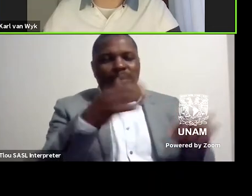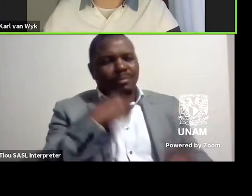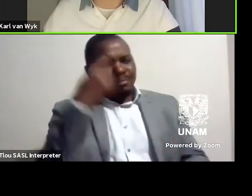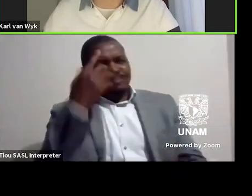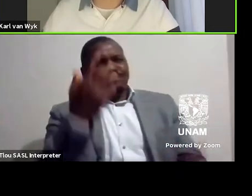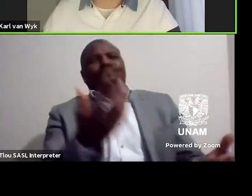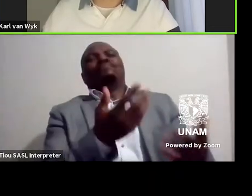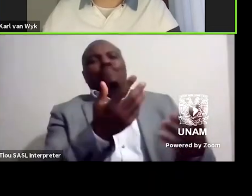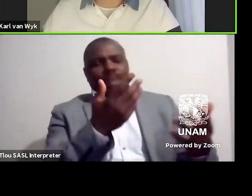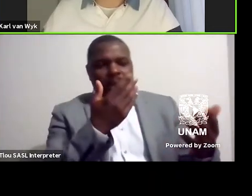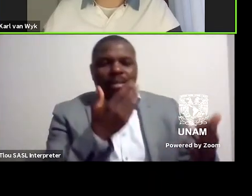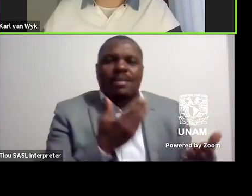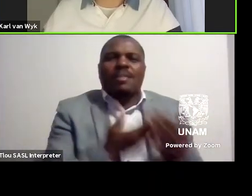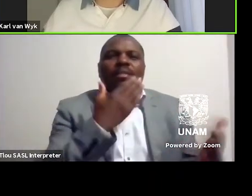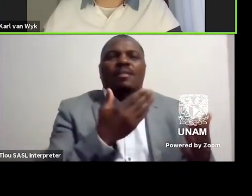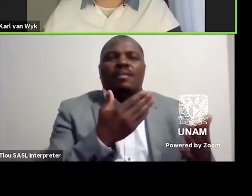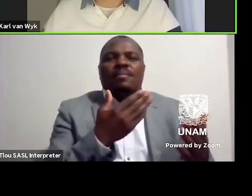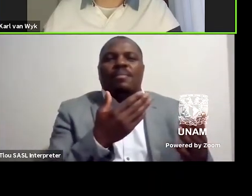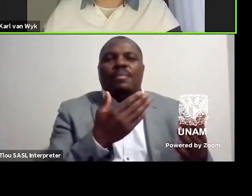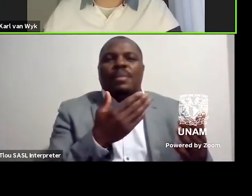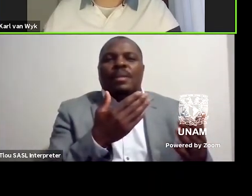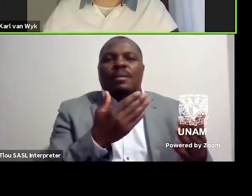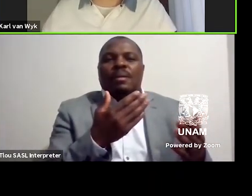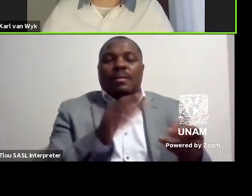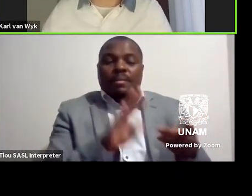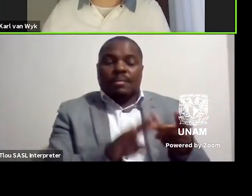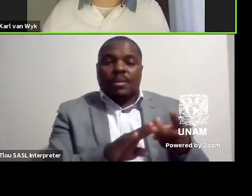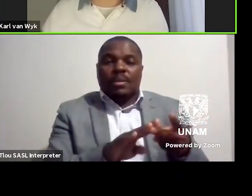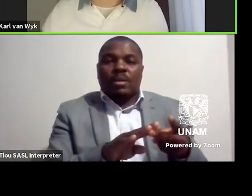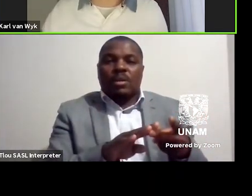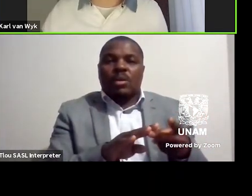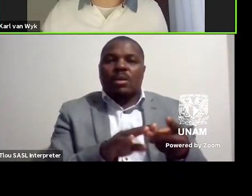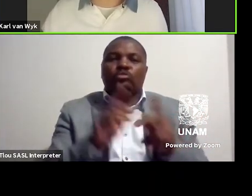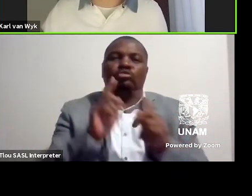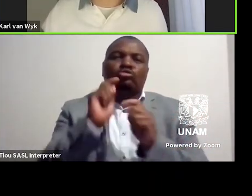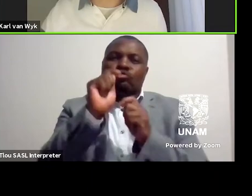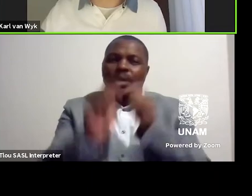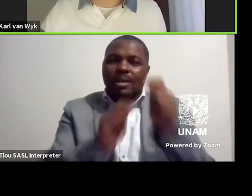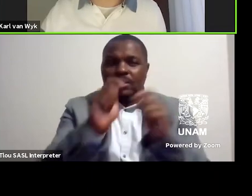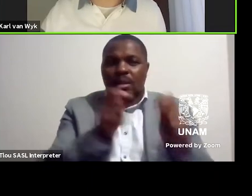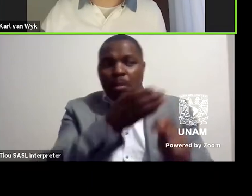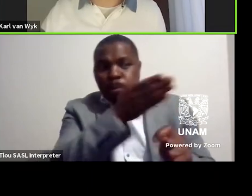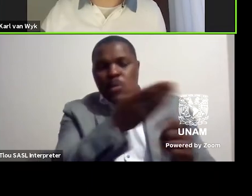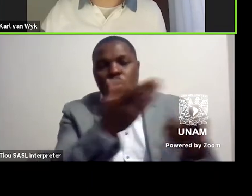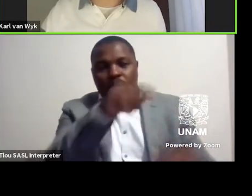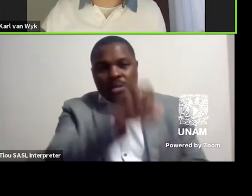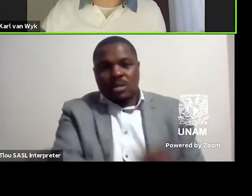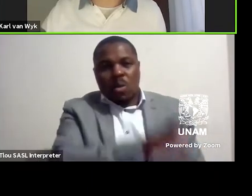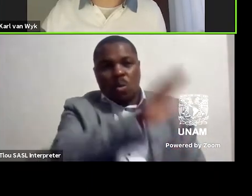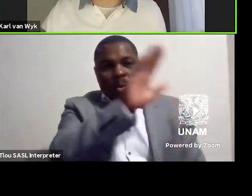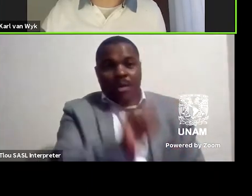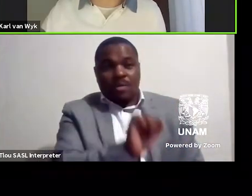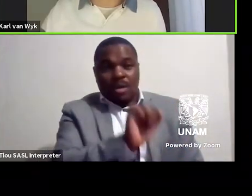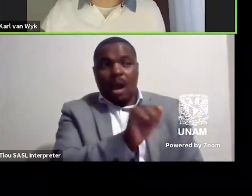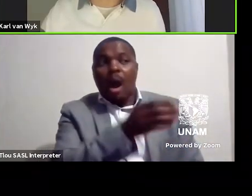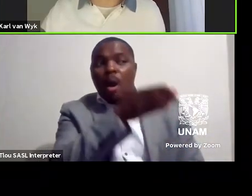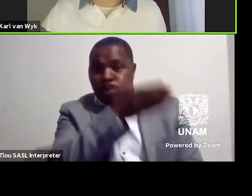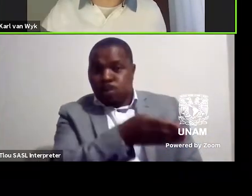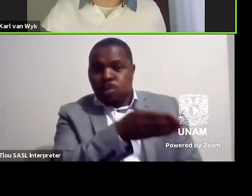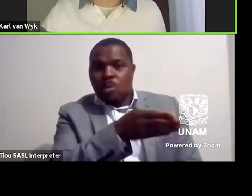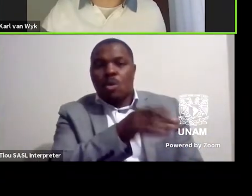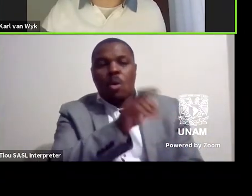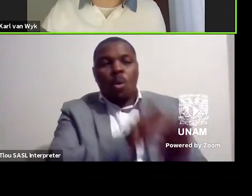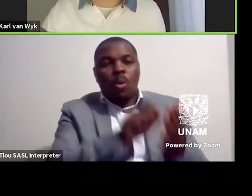maybe so i think also um that there is a tradition of poetry within south africa in which um authors black